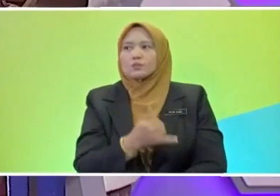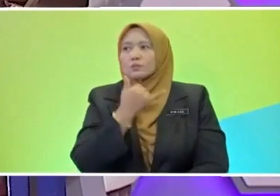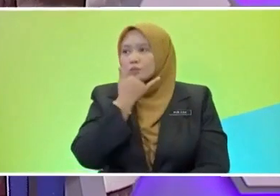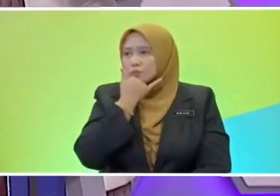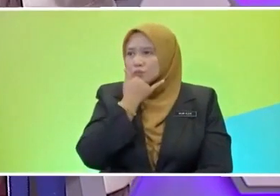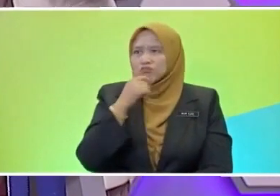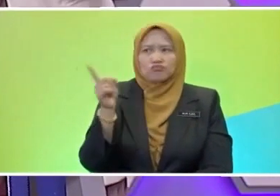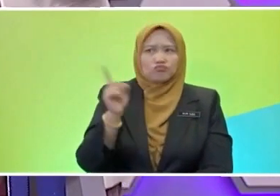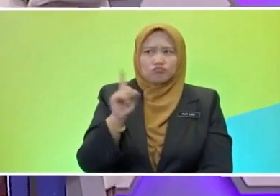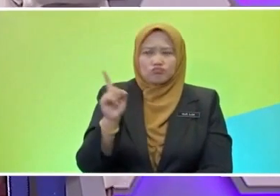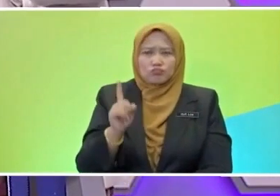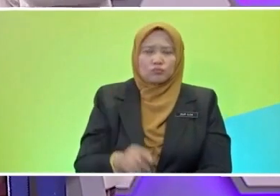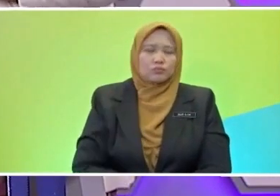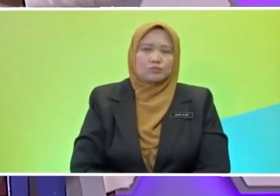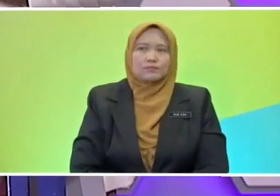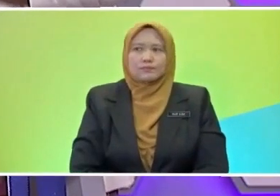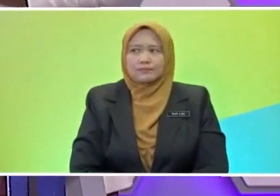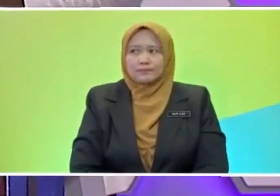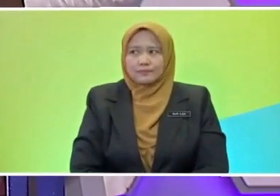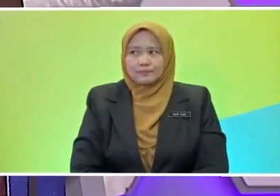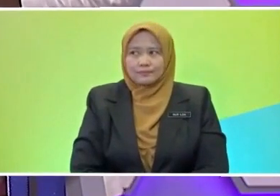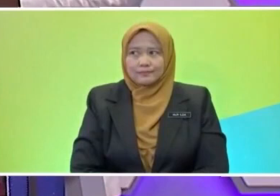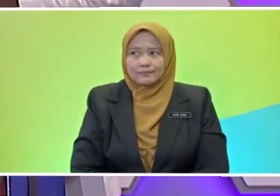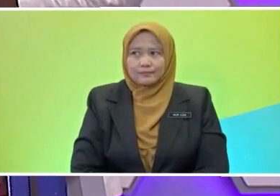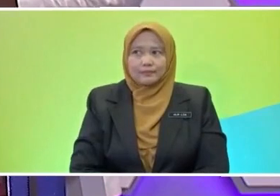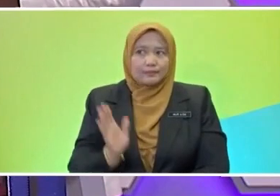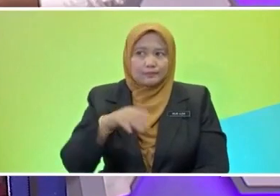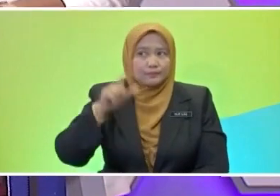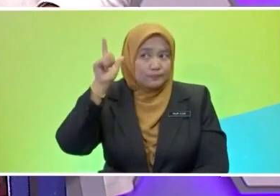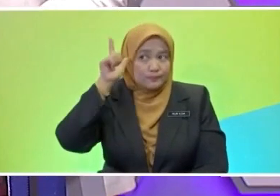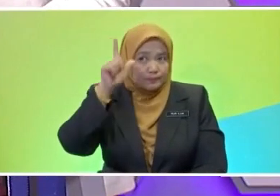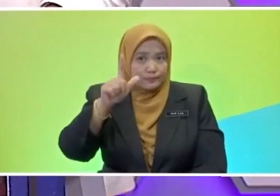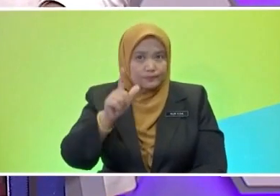recited. True or false? Let's look at the sentence.